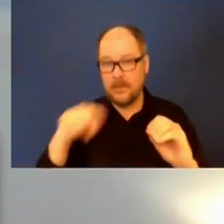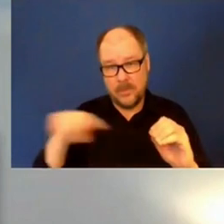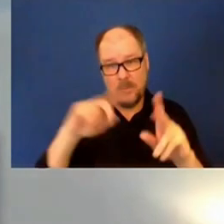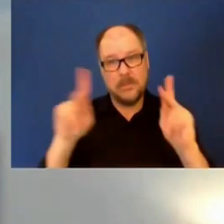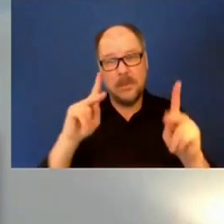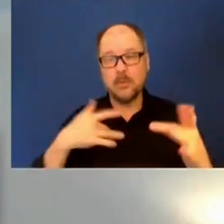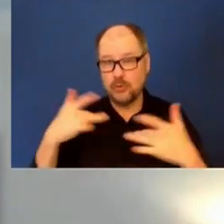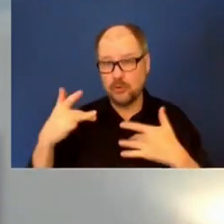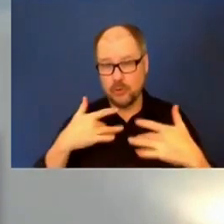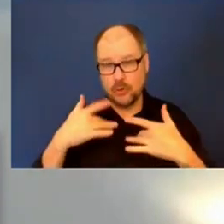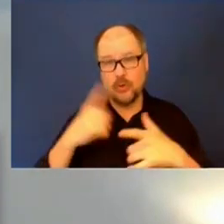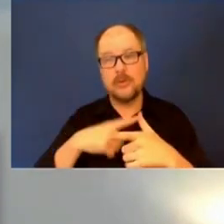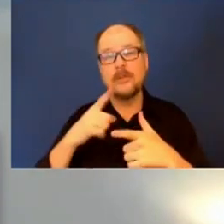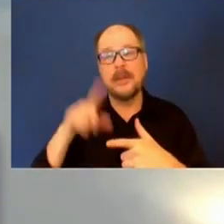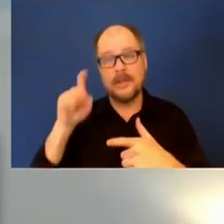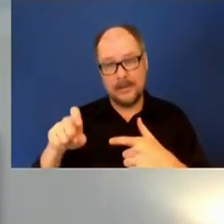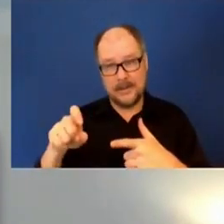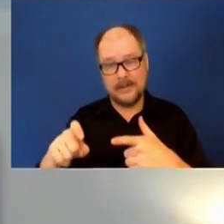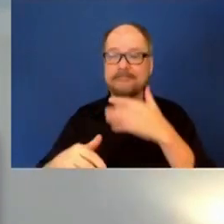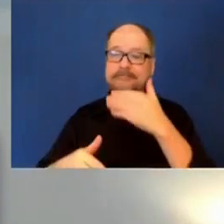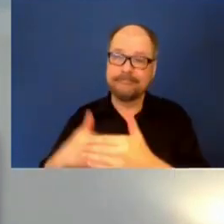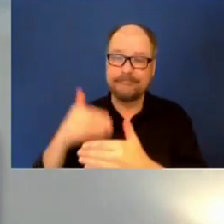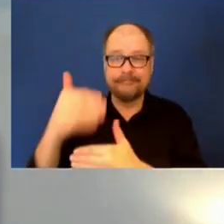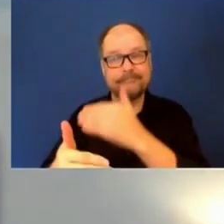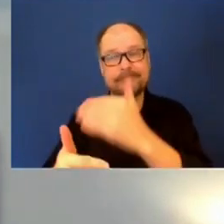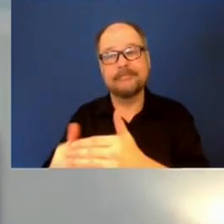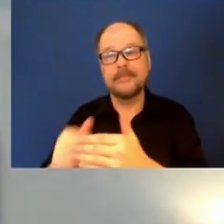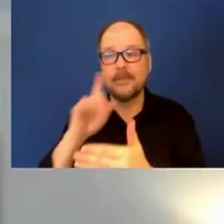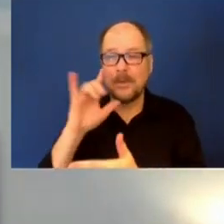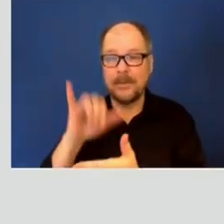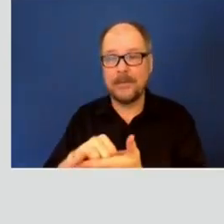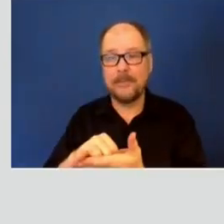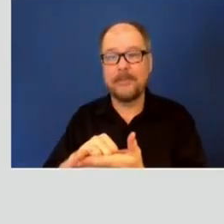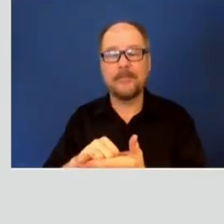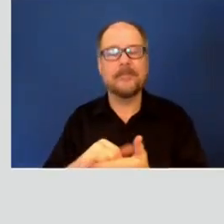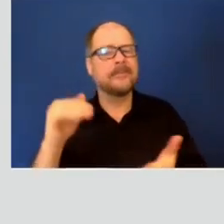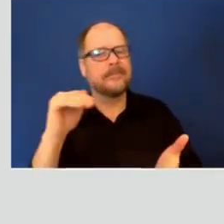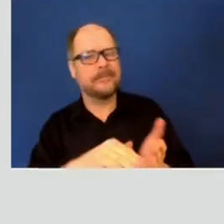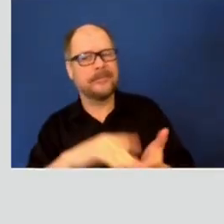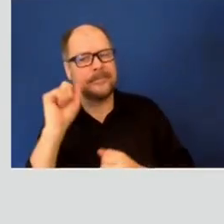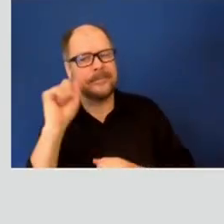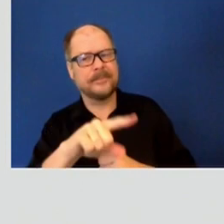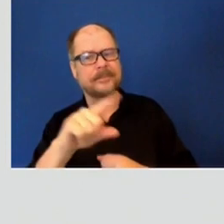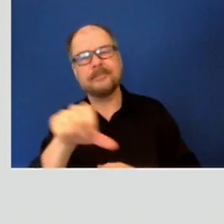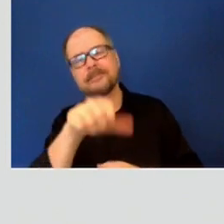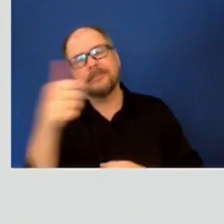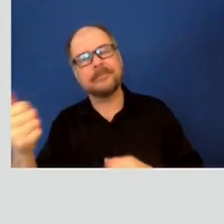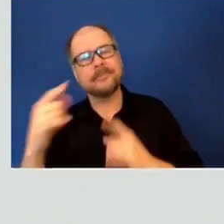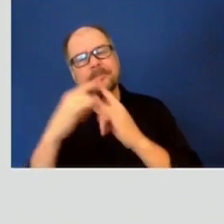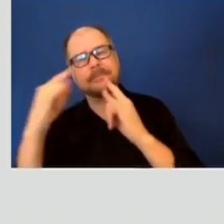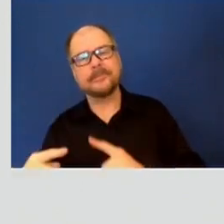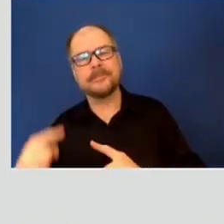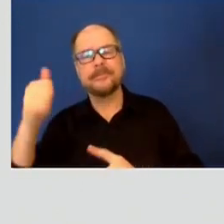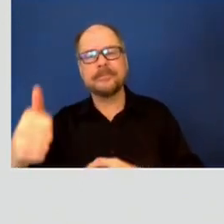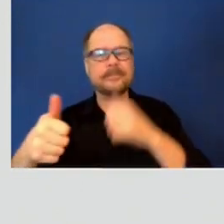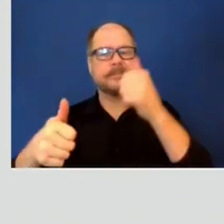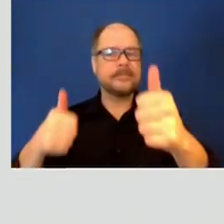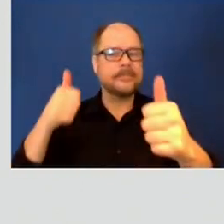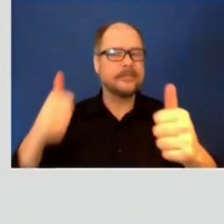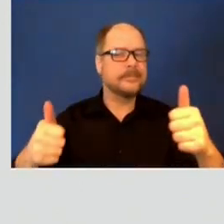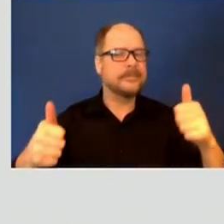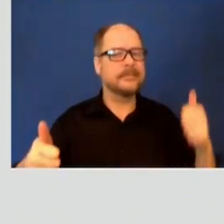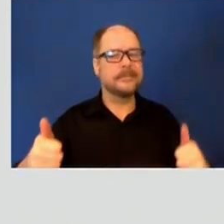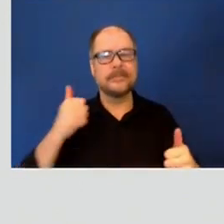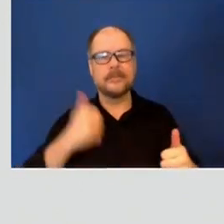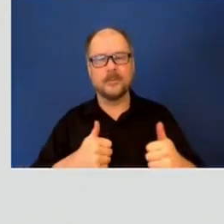they take those necessary steps. And, Gabby, the other question I have for you is in terms of the other camps around the area and up and around Uptown,